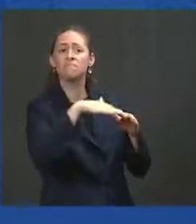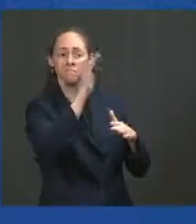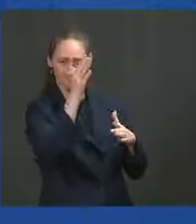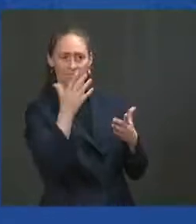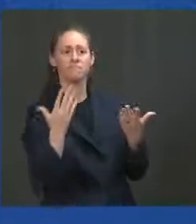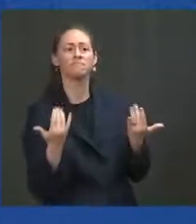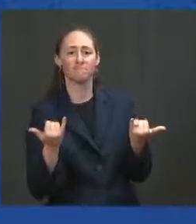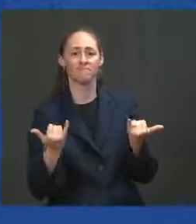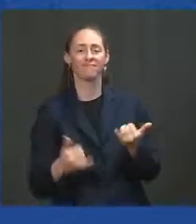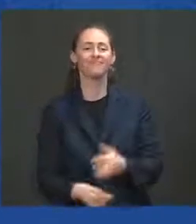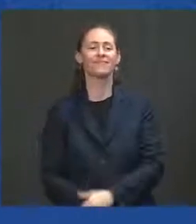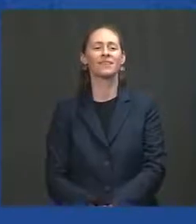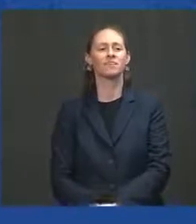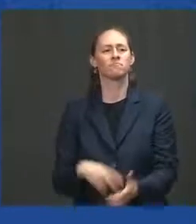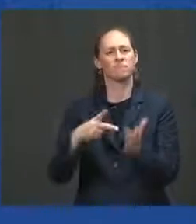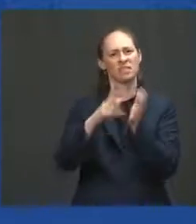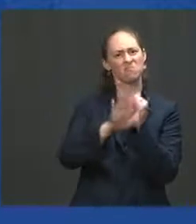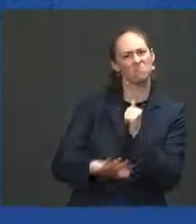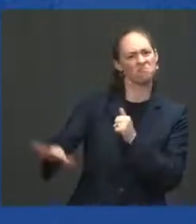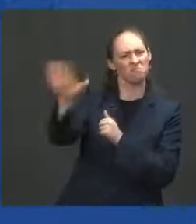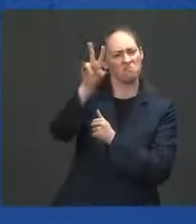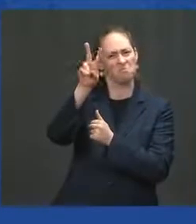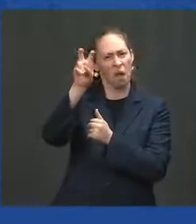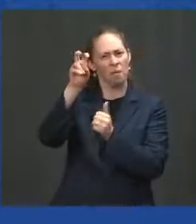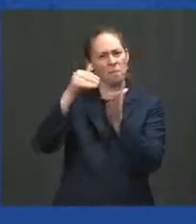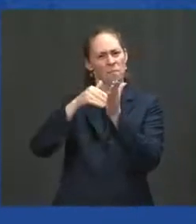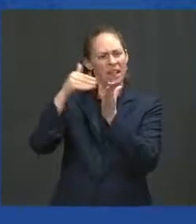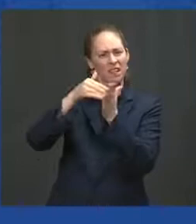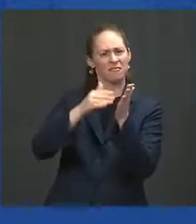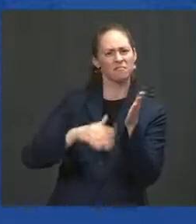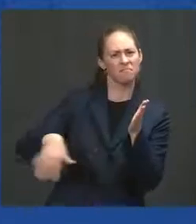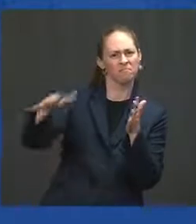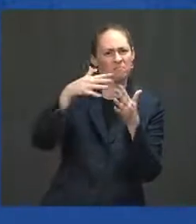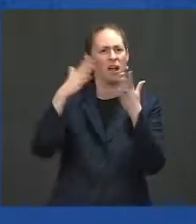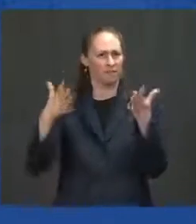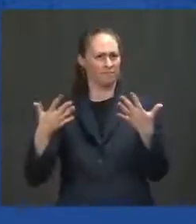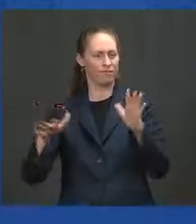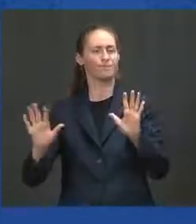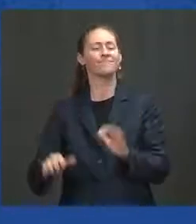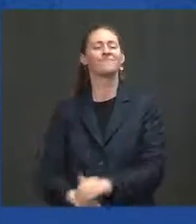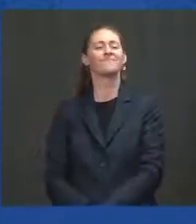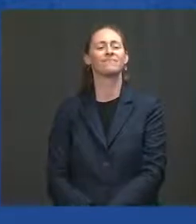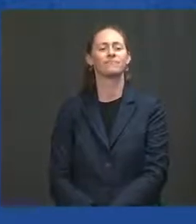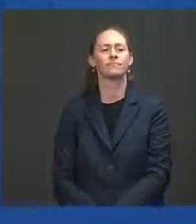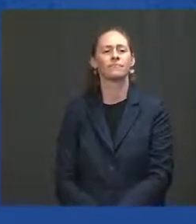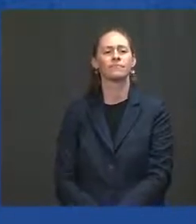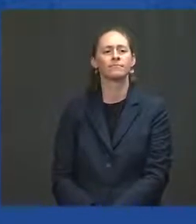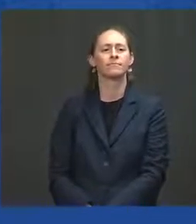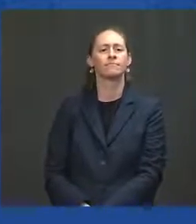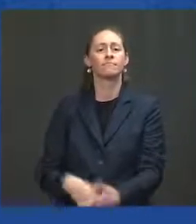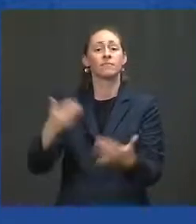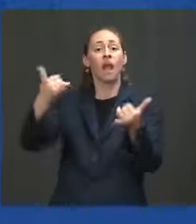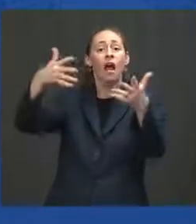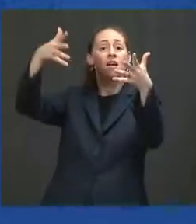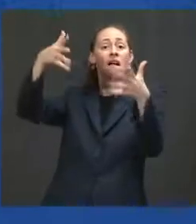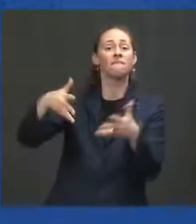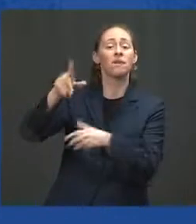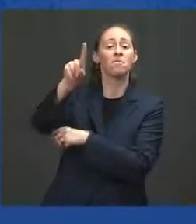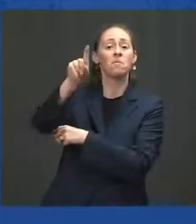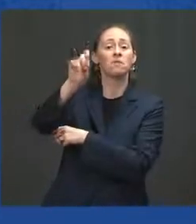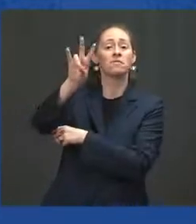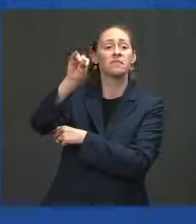And over 170 million are now fully vaccinated. Third, states that have been lagging